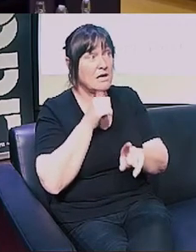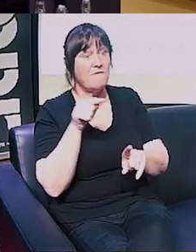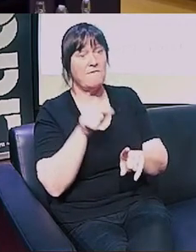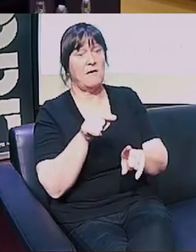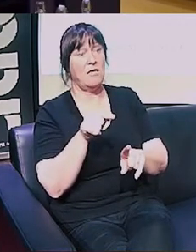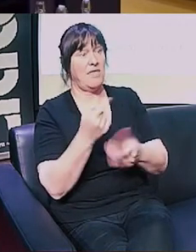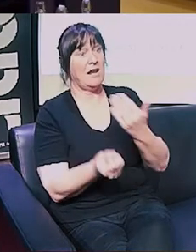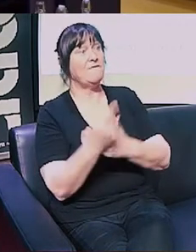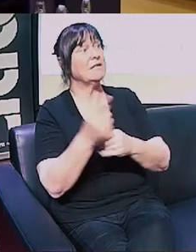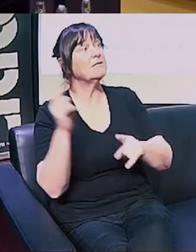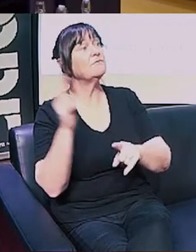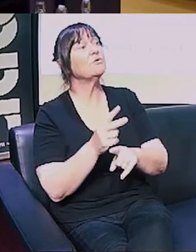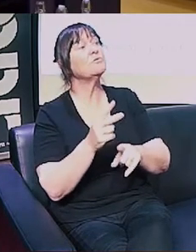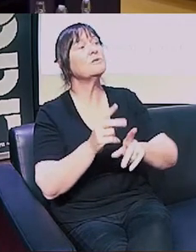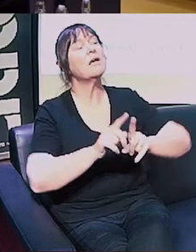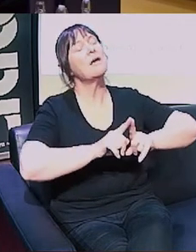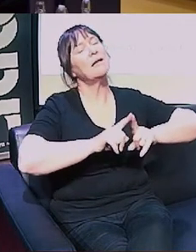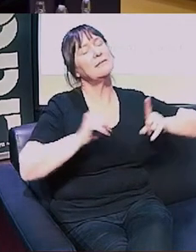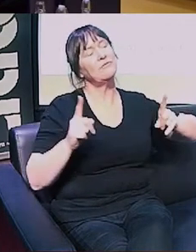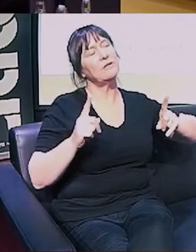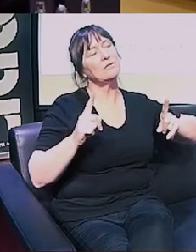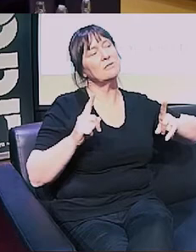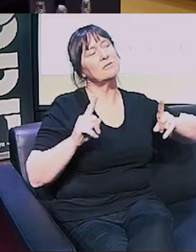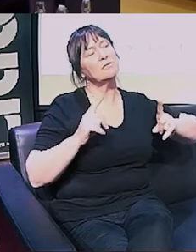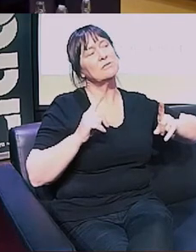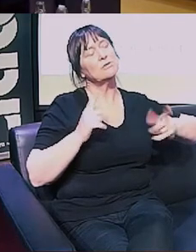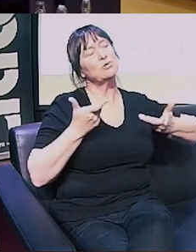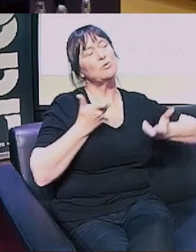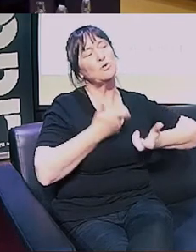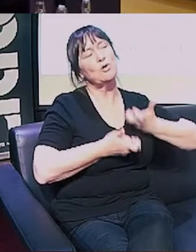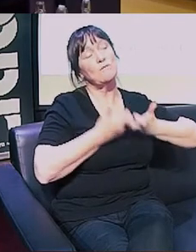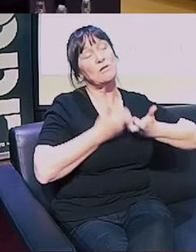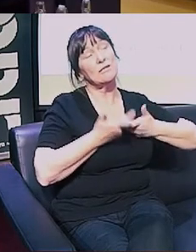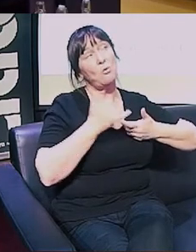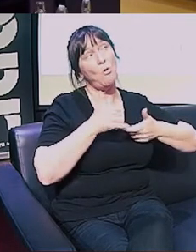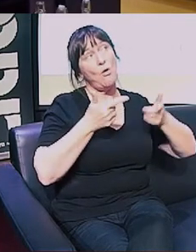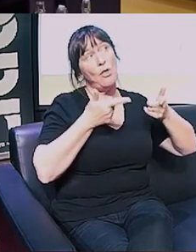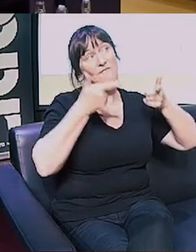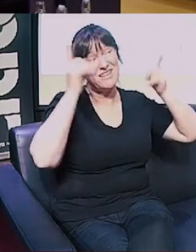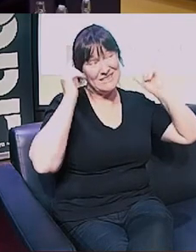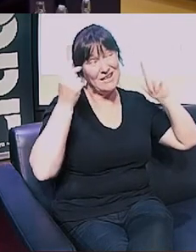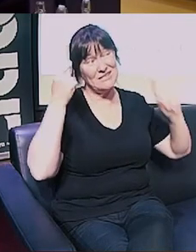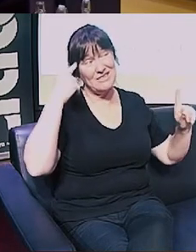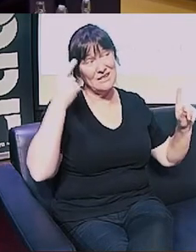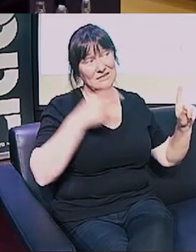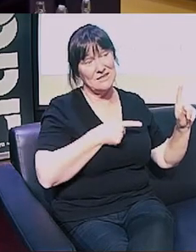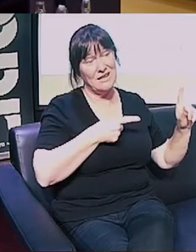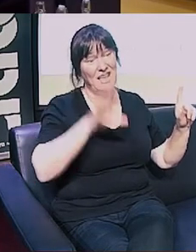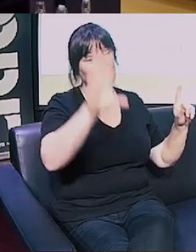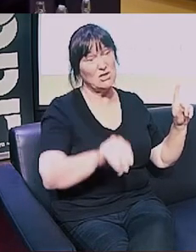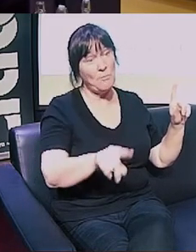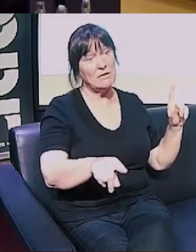start going contrary to whatever the Vice-Chancellor or her representative thinks. And I think that's totally wrong. I think